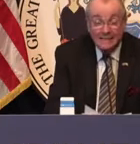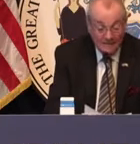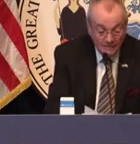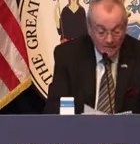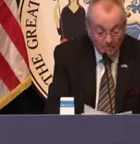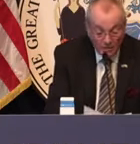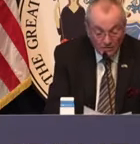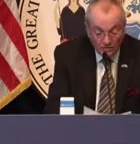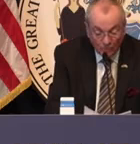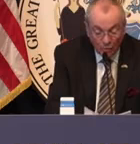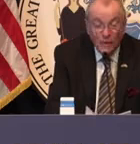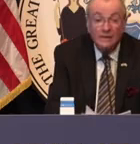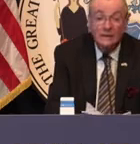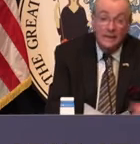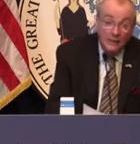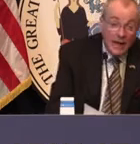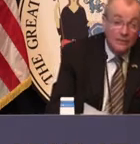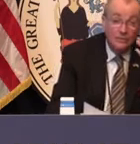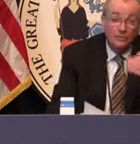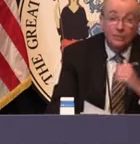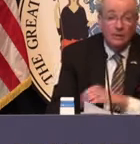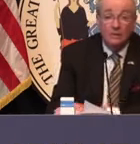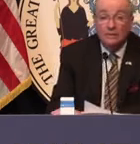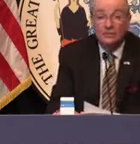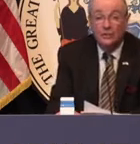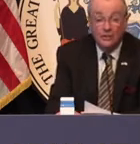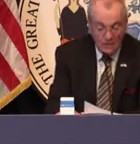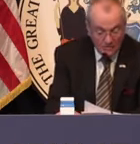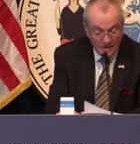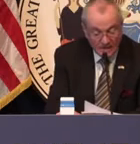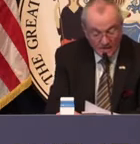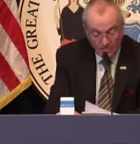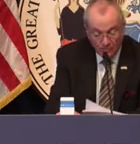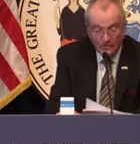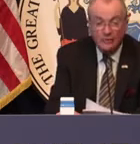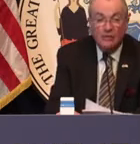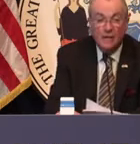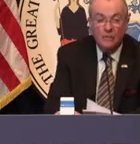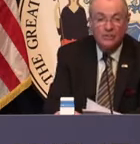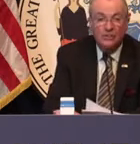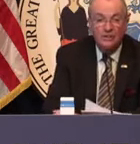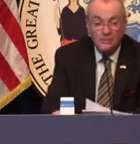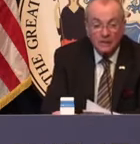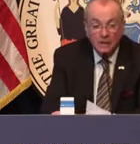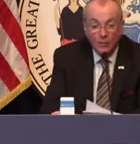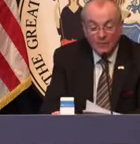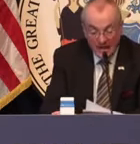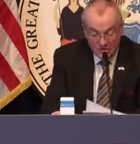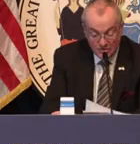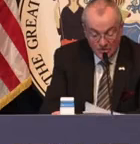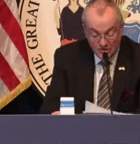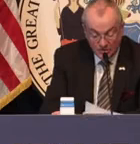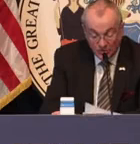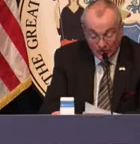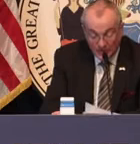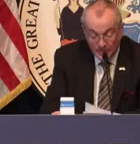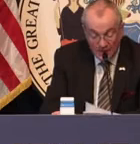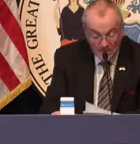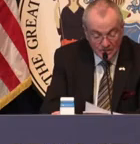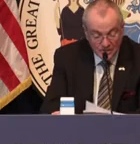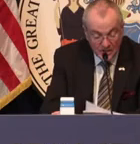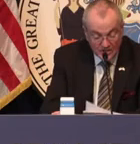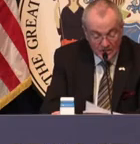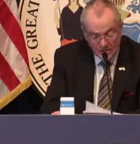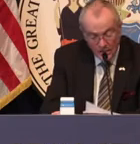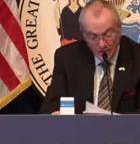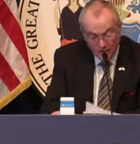data that points us forward. And in that spirit, let's turn to the overnight numbers. Yesterday we received 1,670